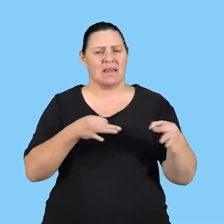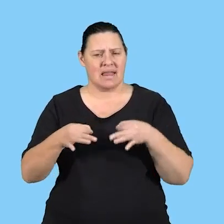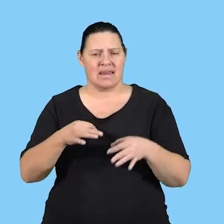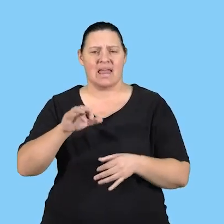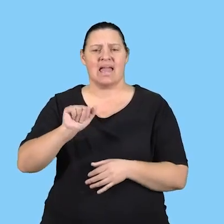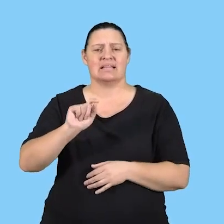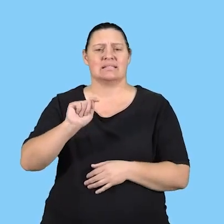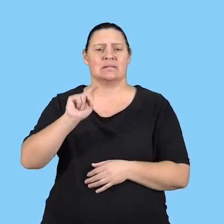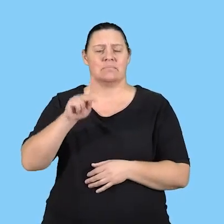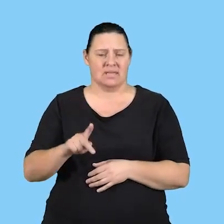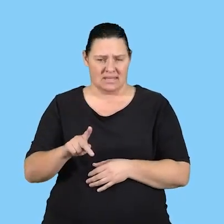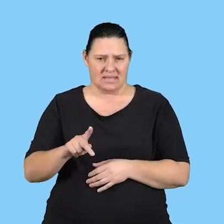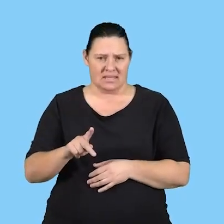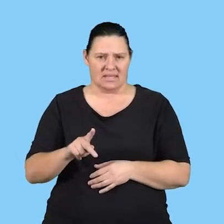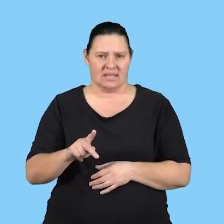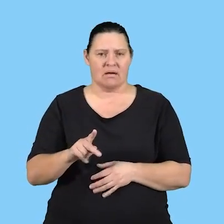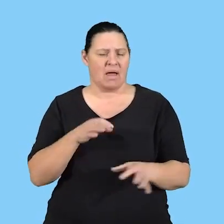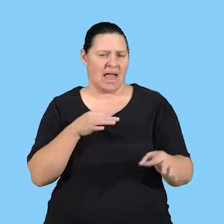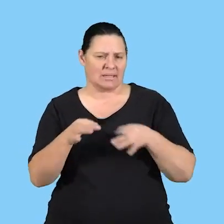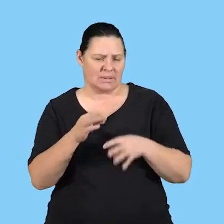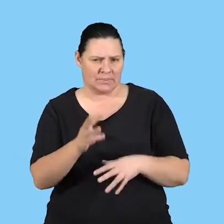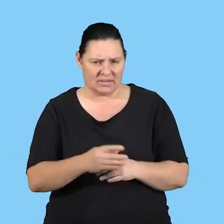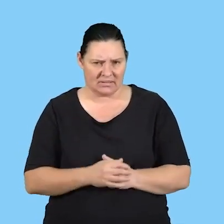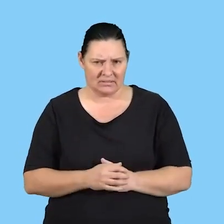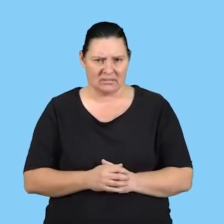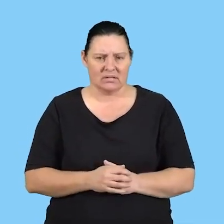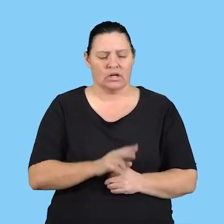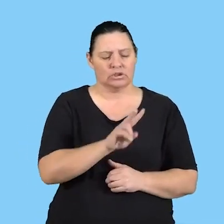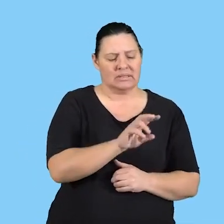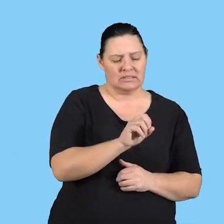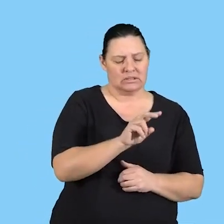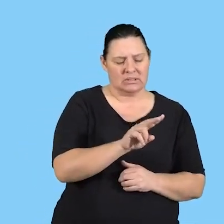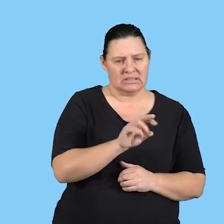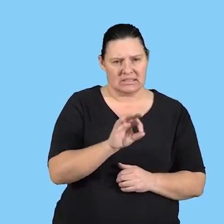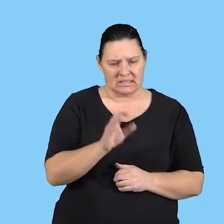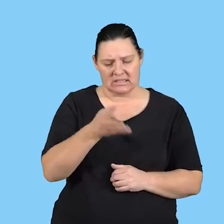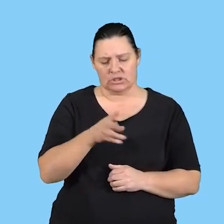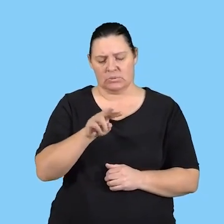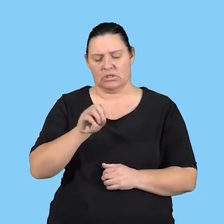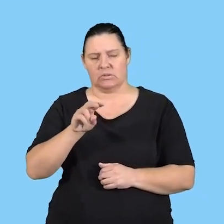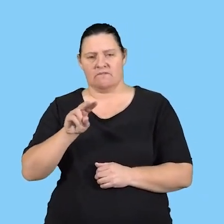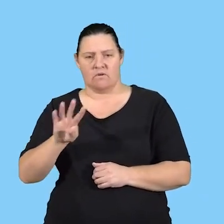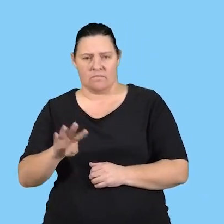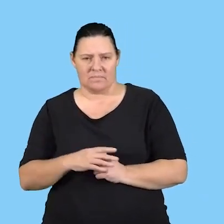we did on the ATPs, 2023-2024 ATPs.